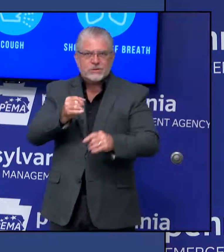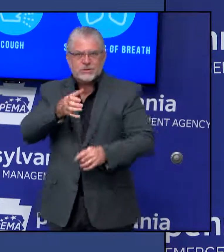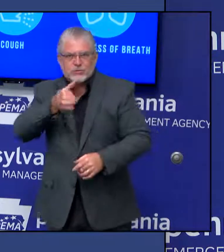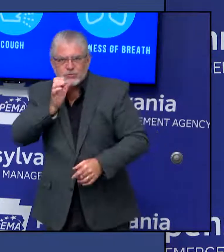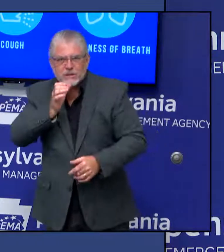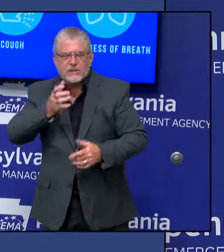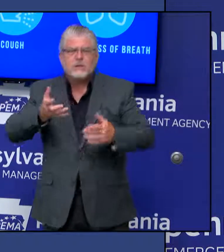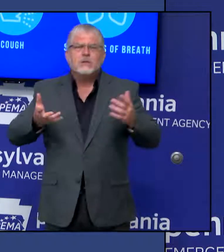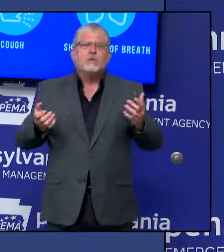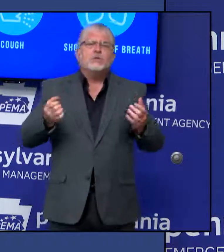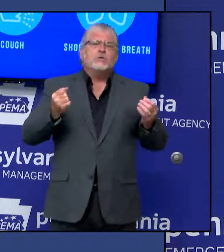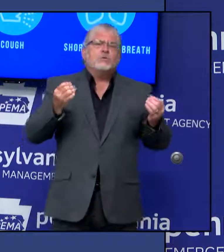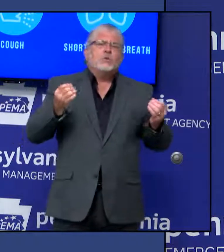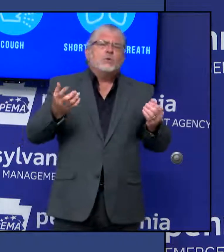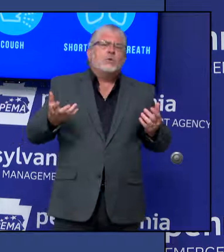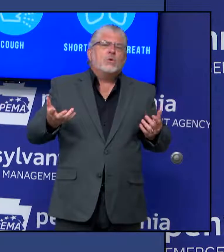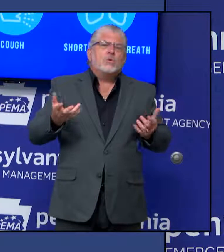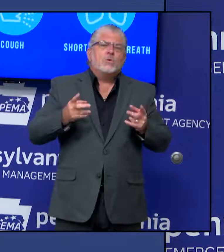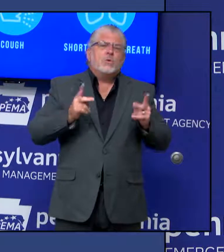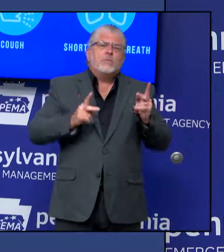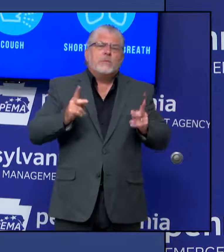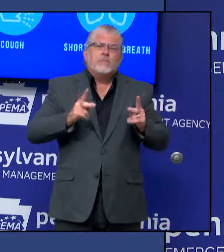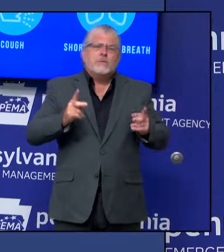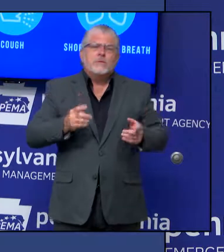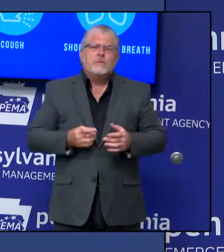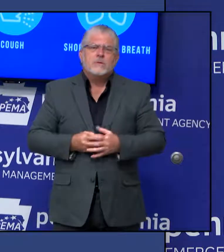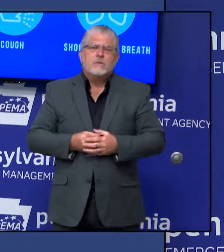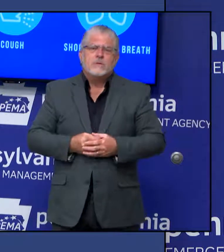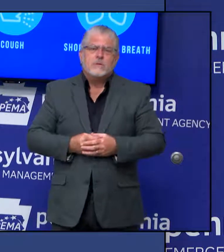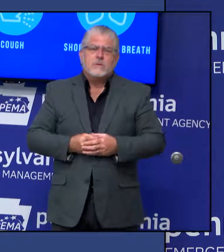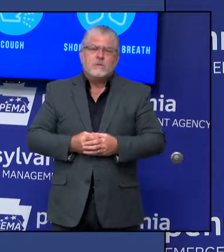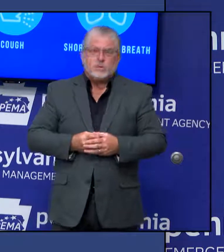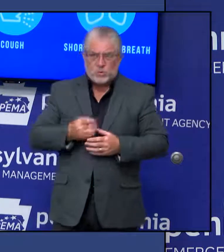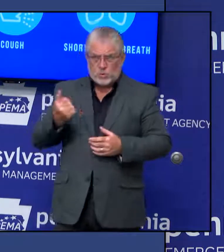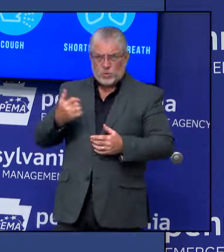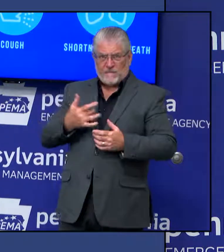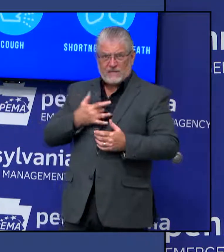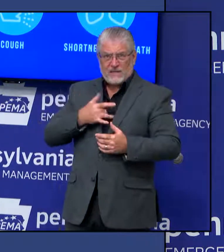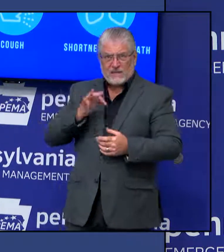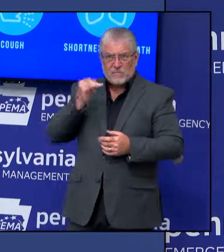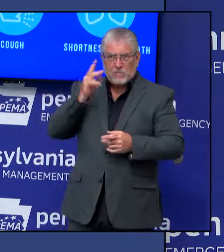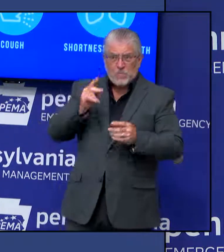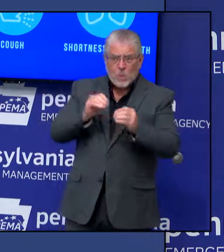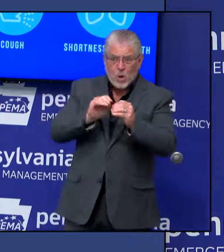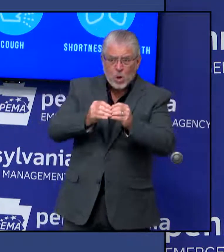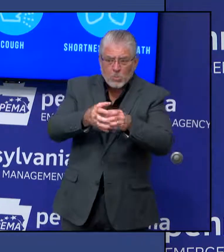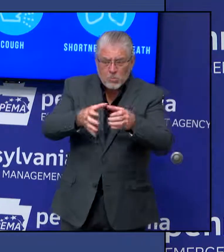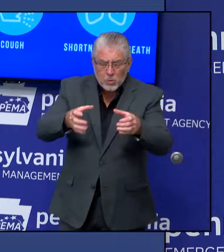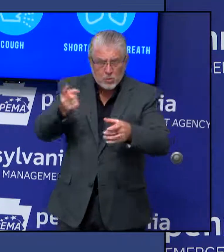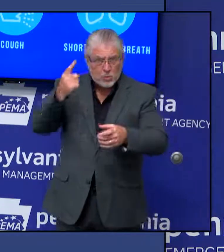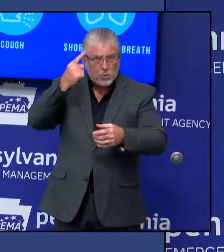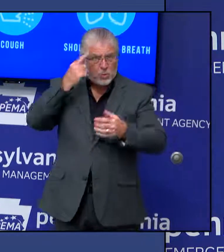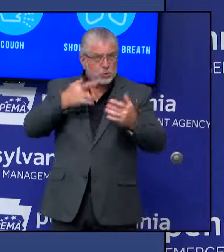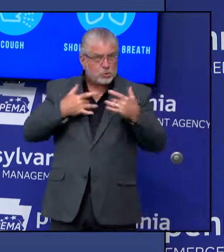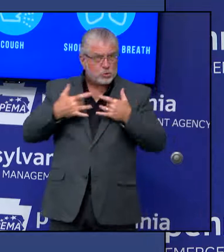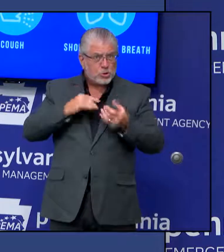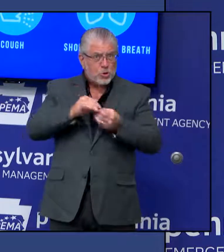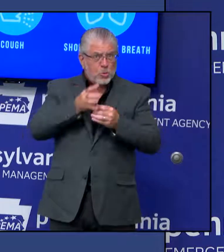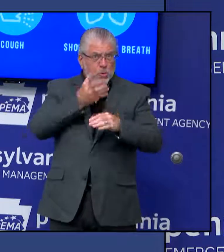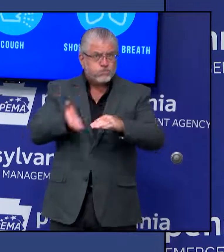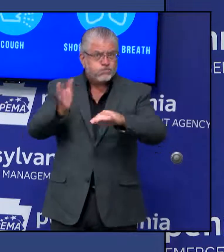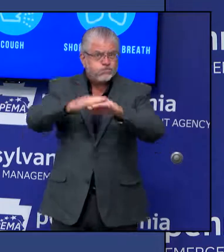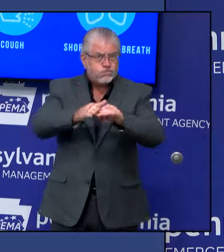just concerned that we could see the rising cases? Well, we want to take one step at a time, right? So, I mean, we've kind of,